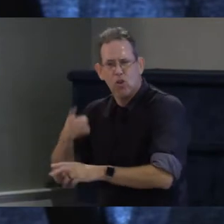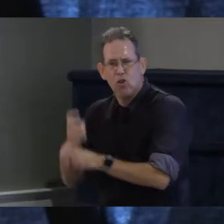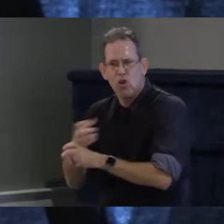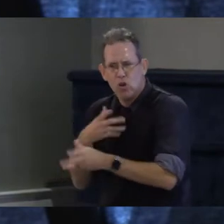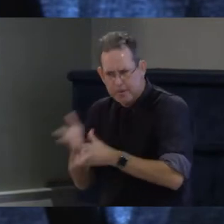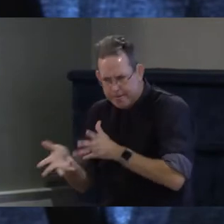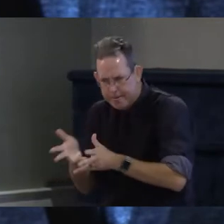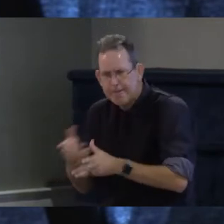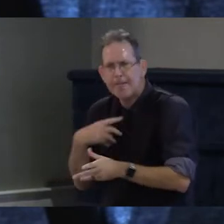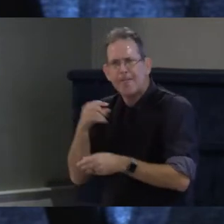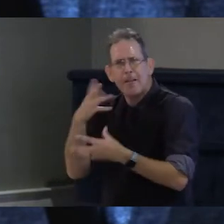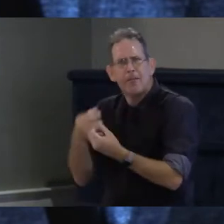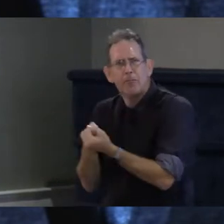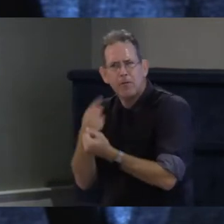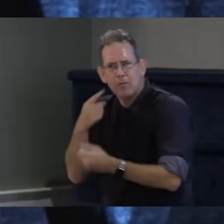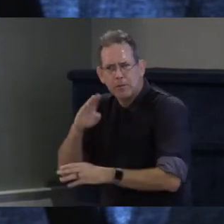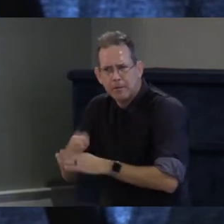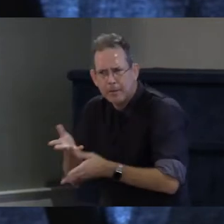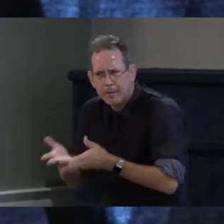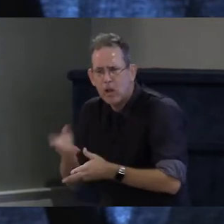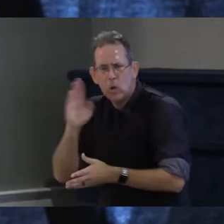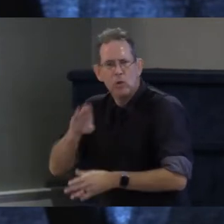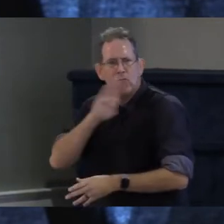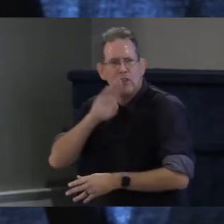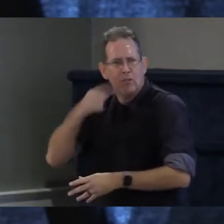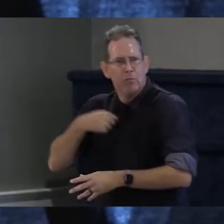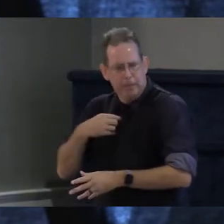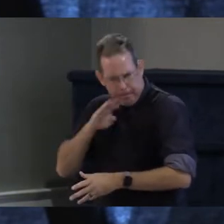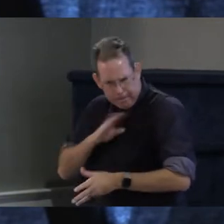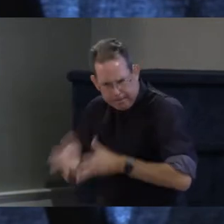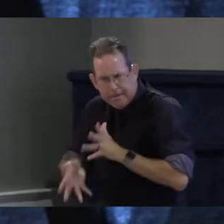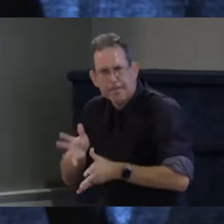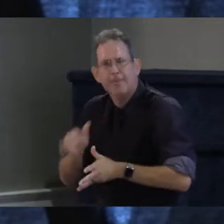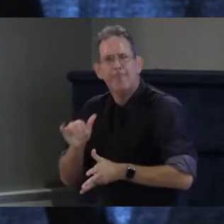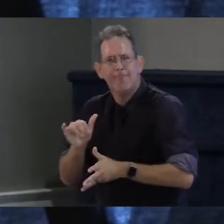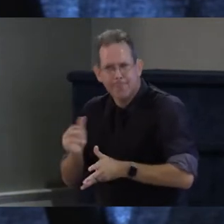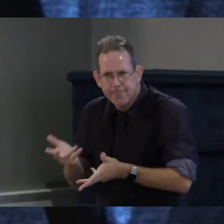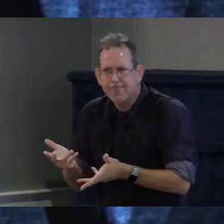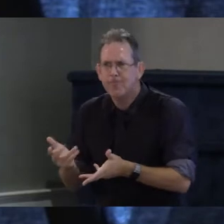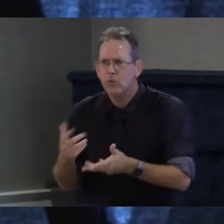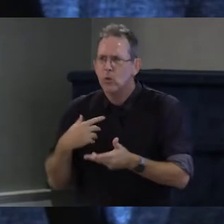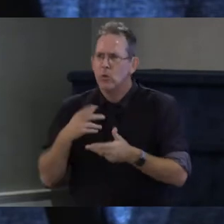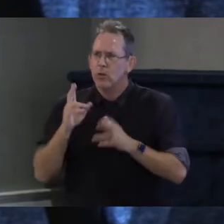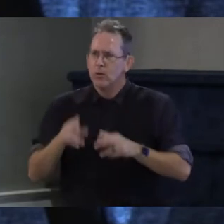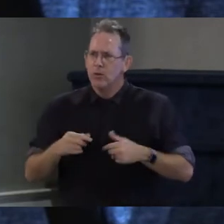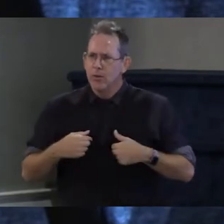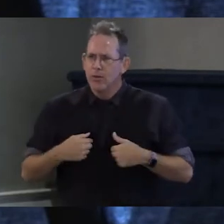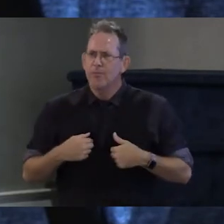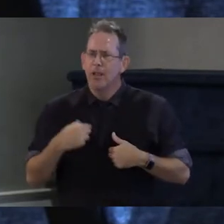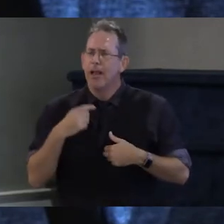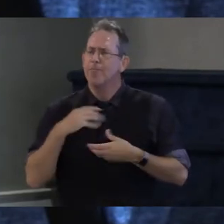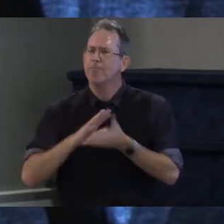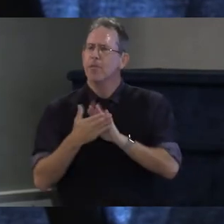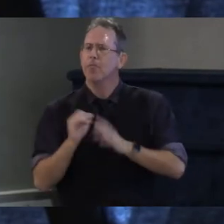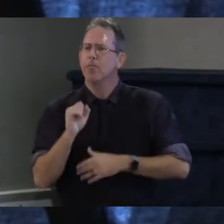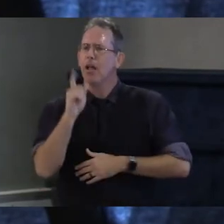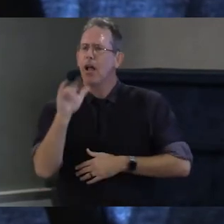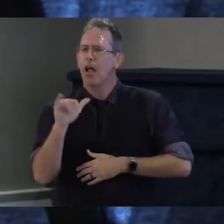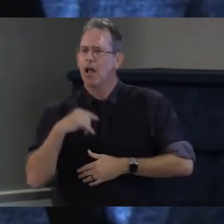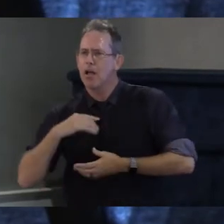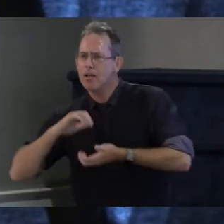that can be and so I want to be a strong ally to all of you as I hopefully